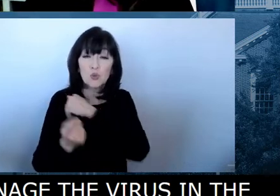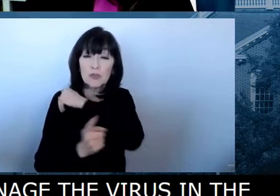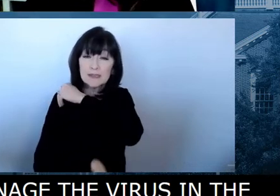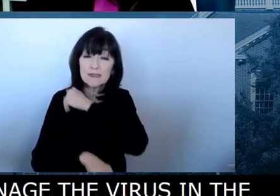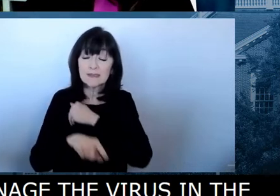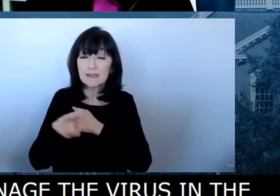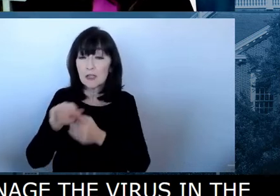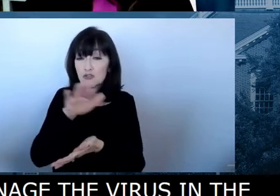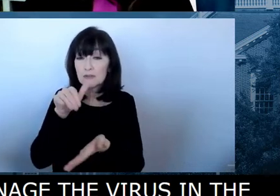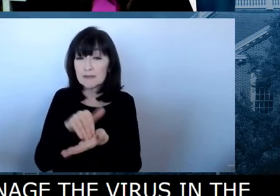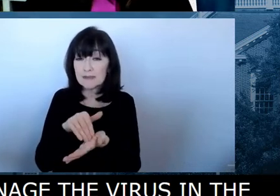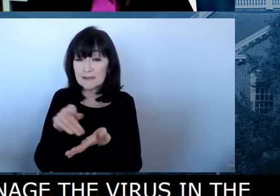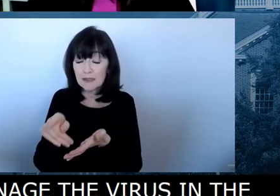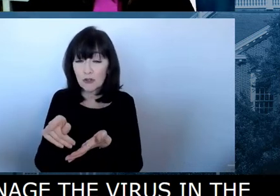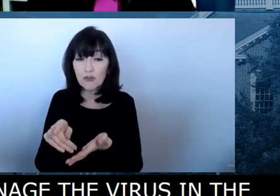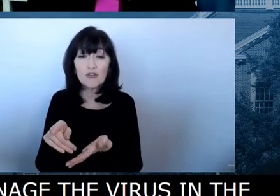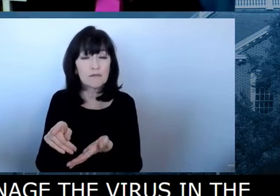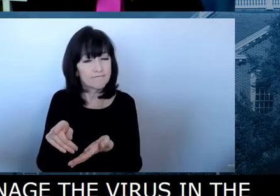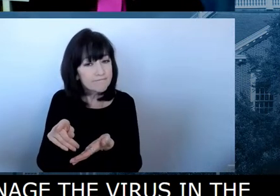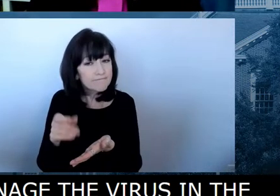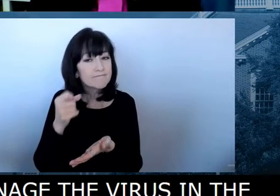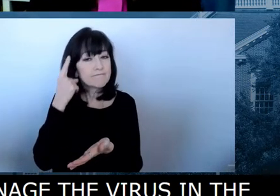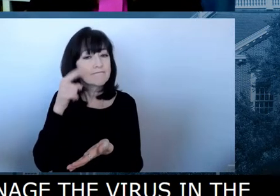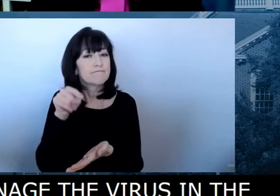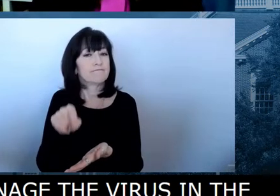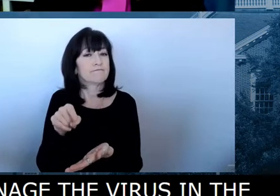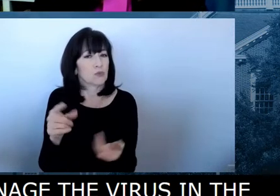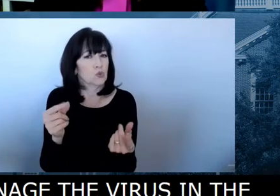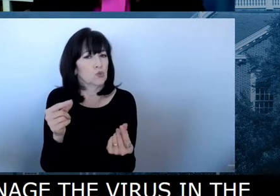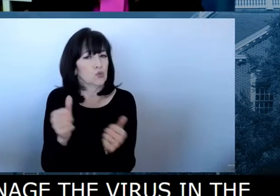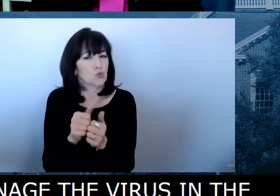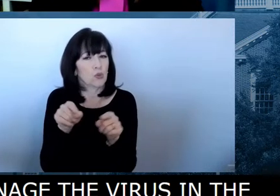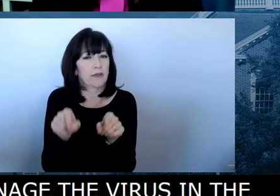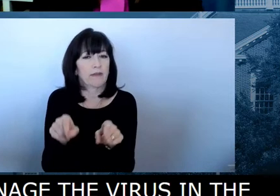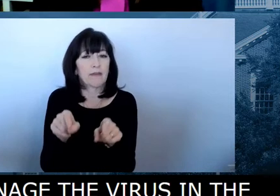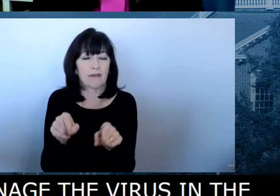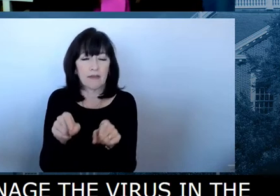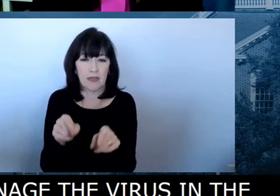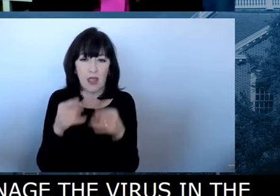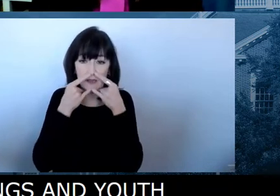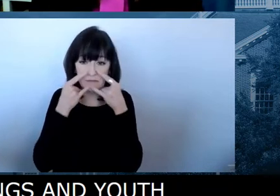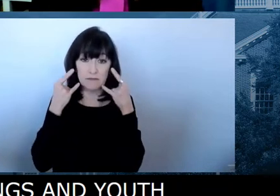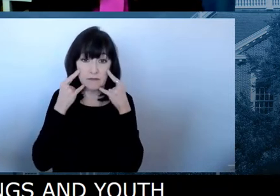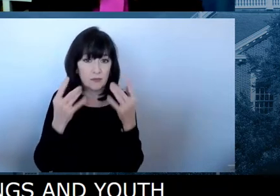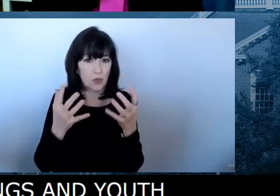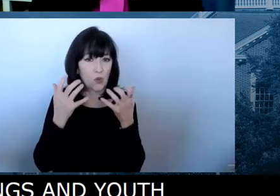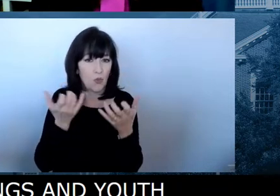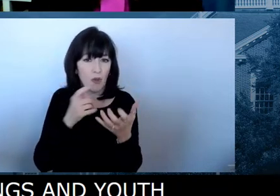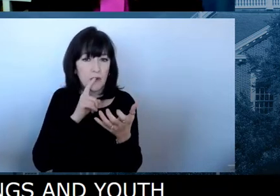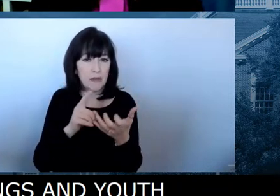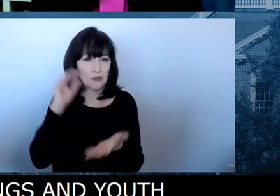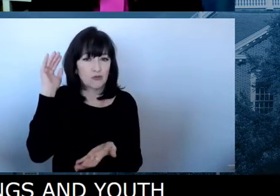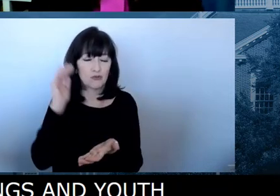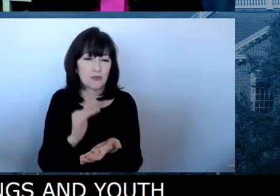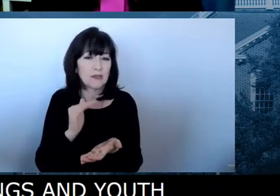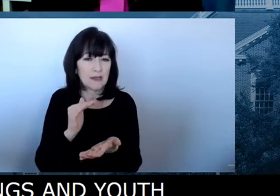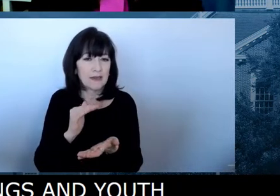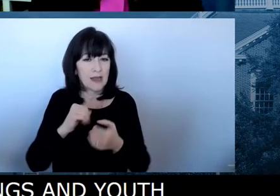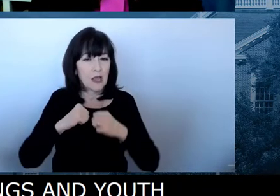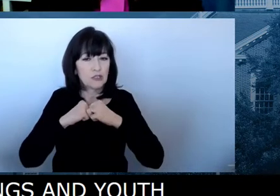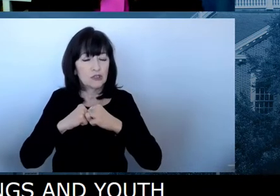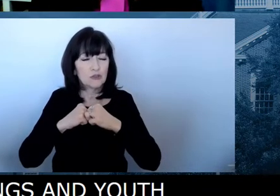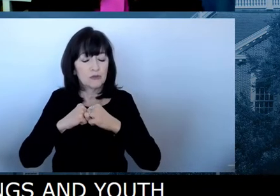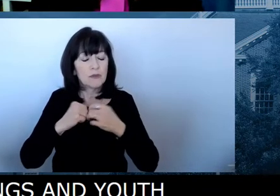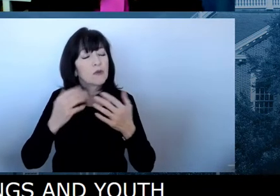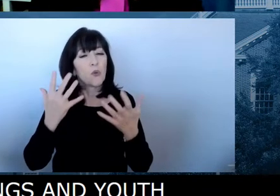certain extra level of attention when it comes to keeping the virus out of their facilities. I know, uh, that the